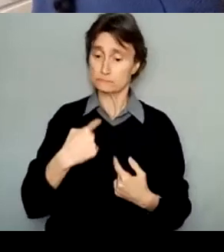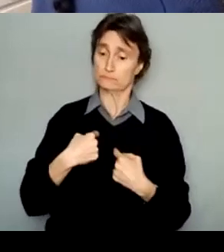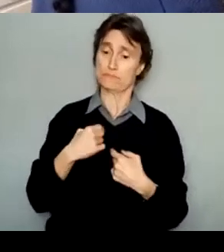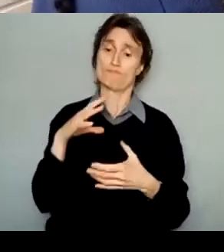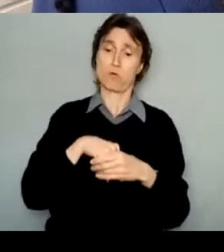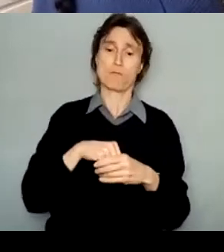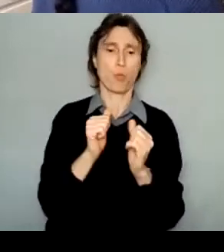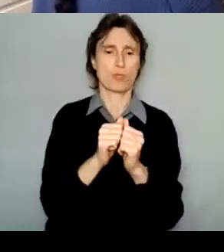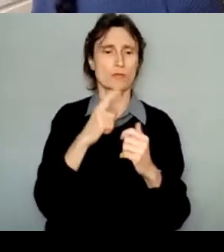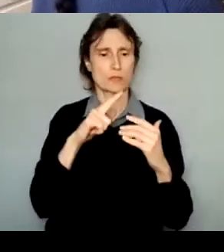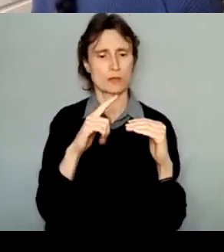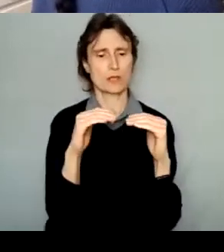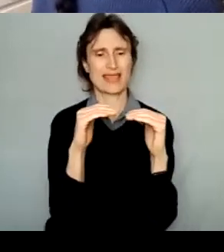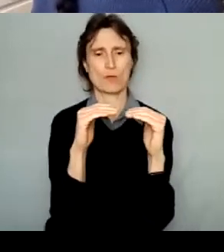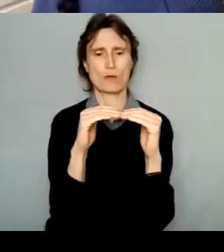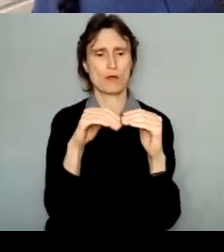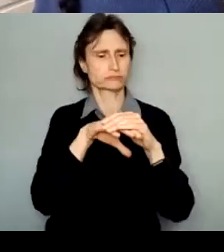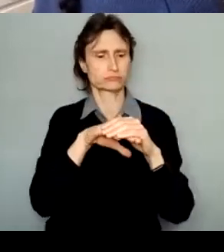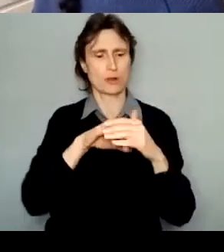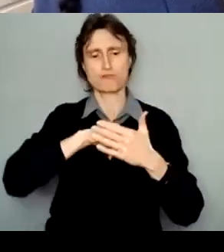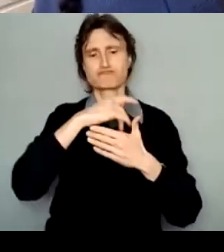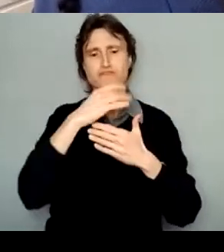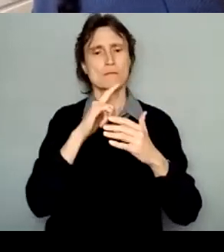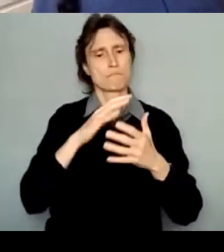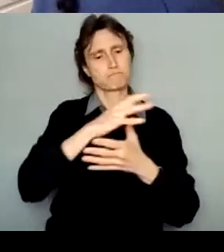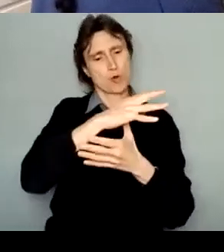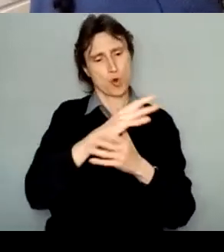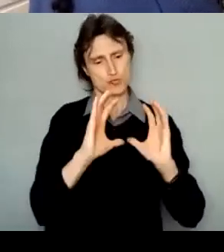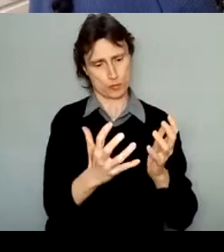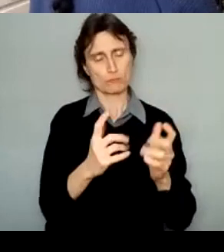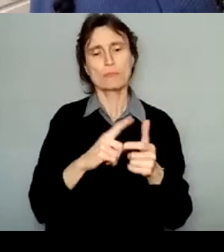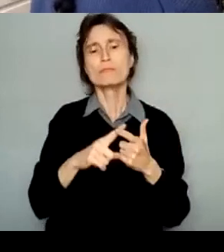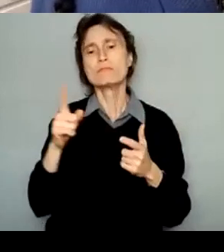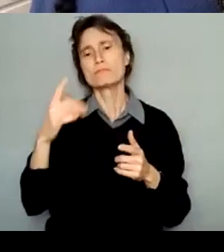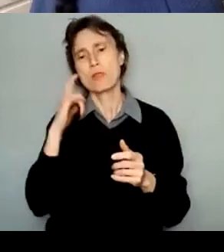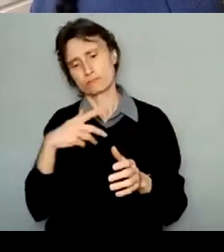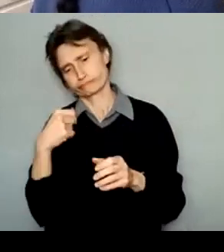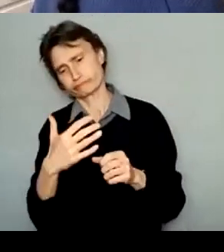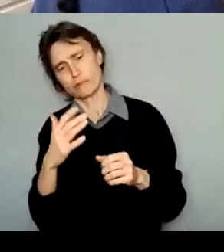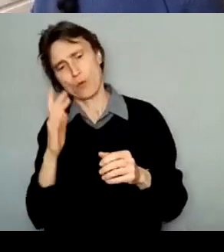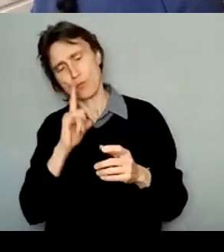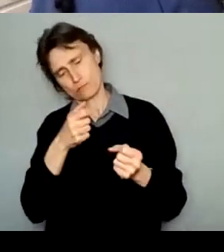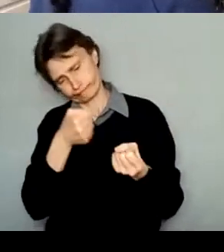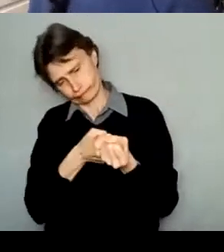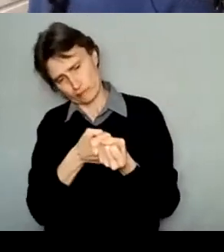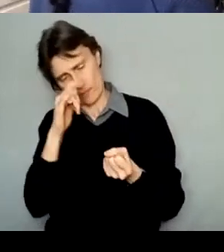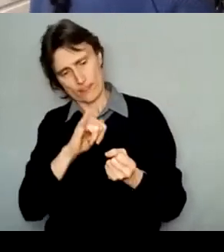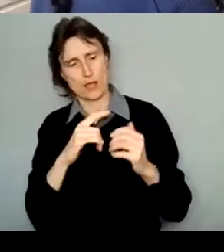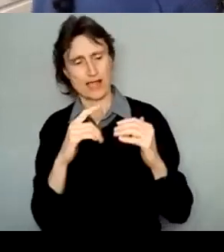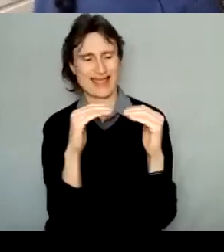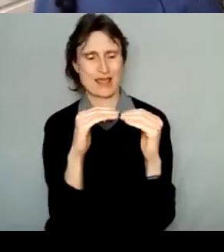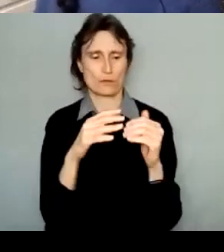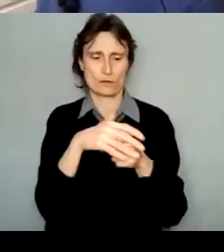these equity priority groups are automatically considered for this equity measure. Responses to these questions